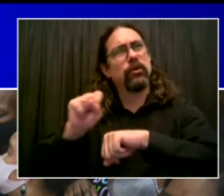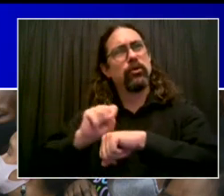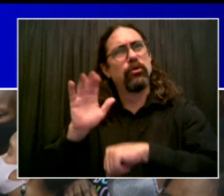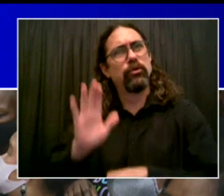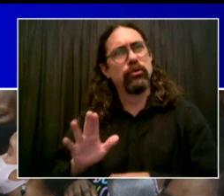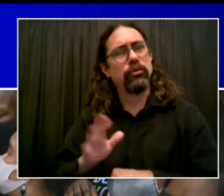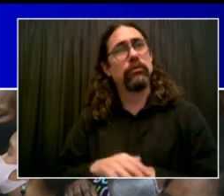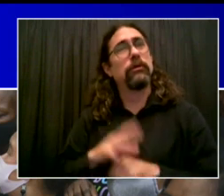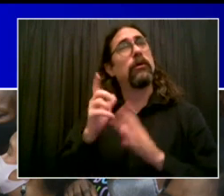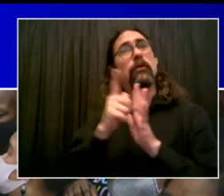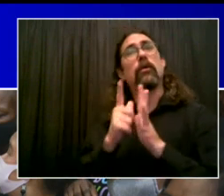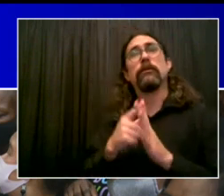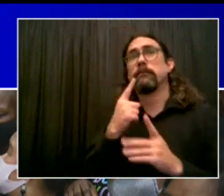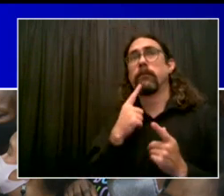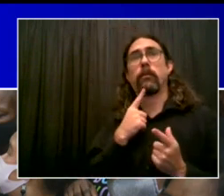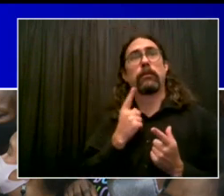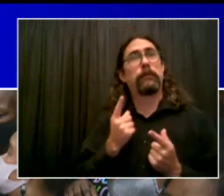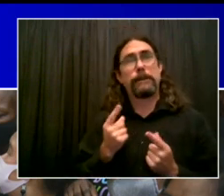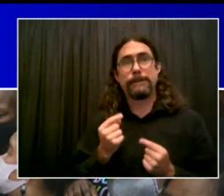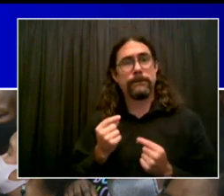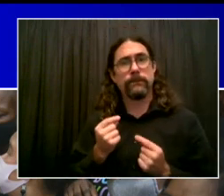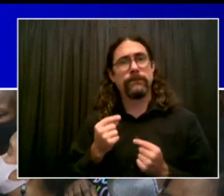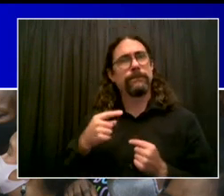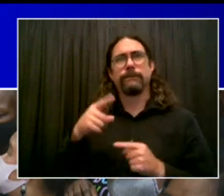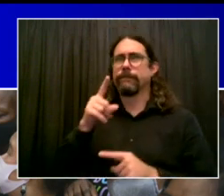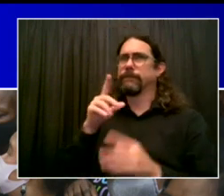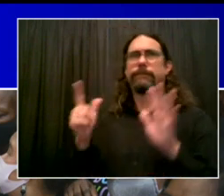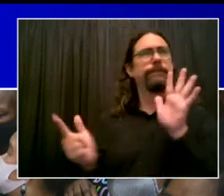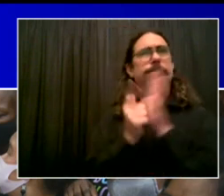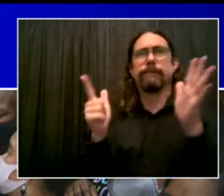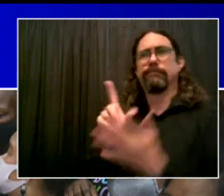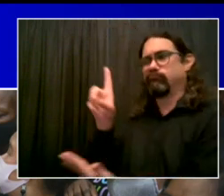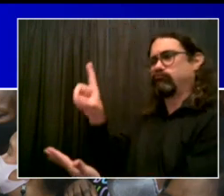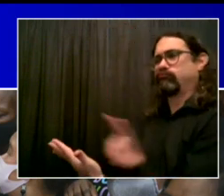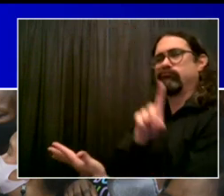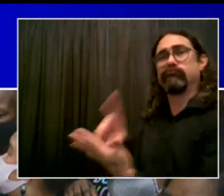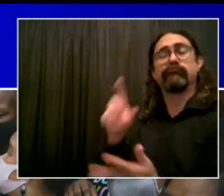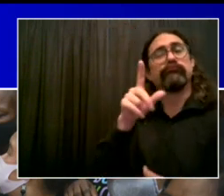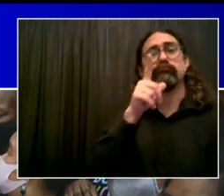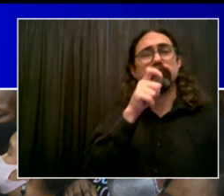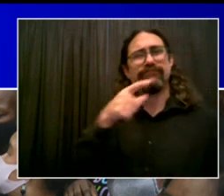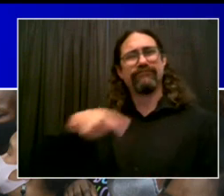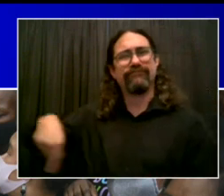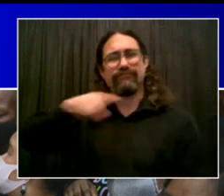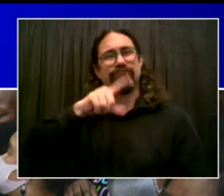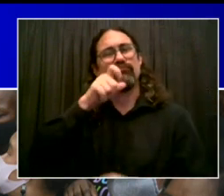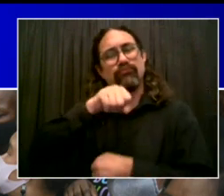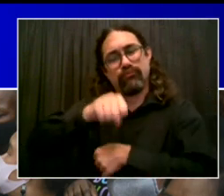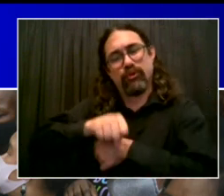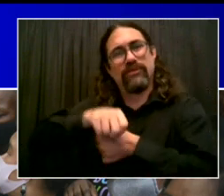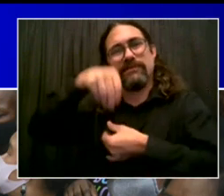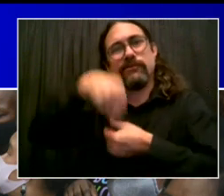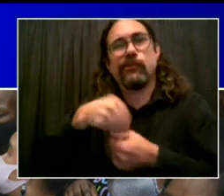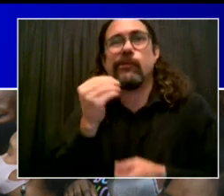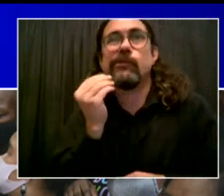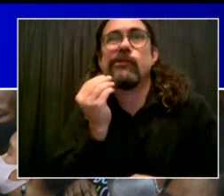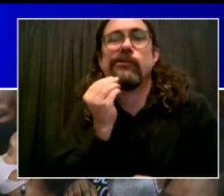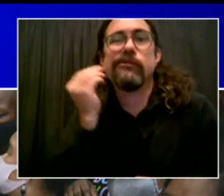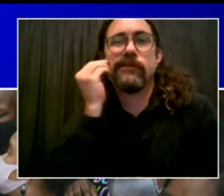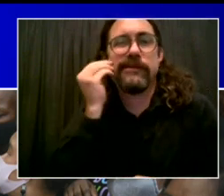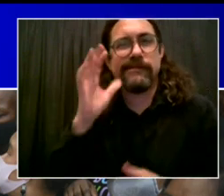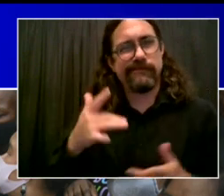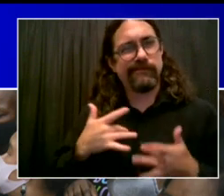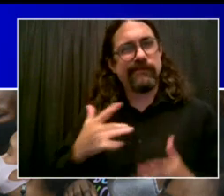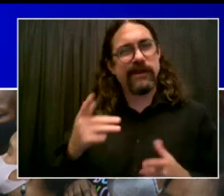step forward. Domestic workers so often ignored, so often not given the respect and the legal protection they deserve.